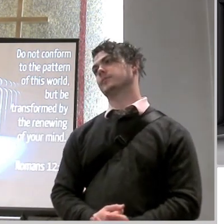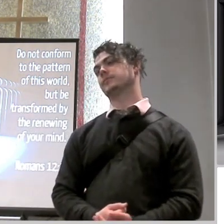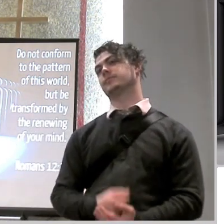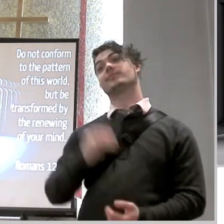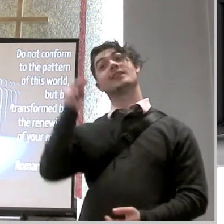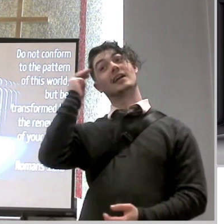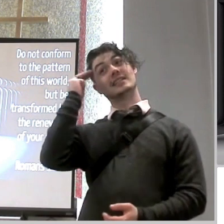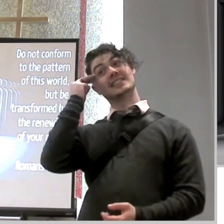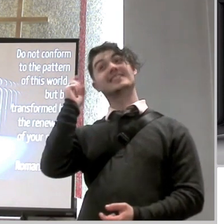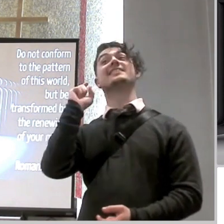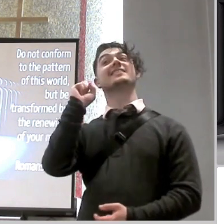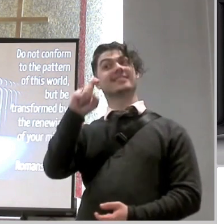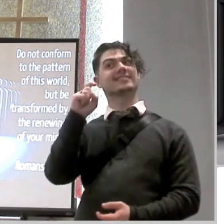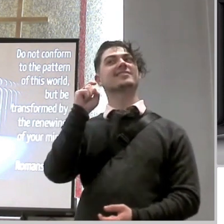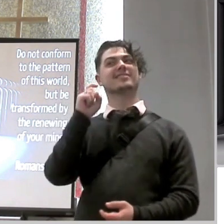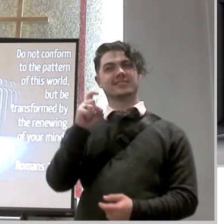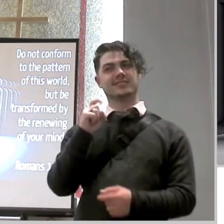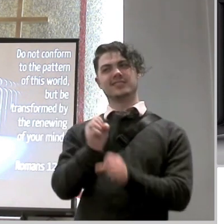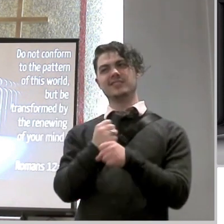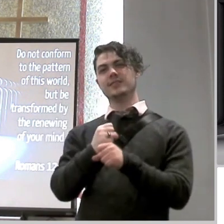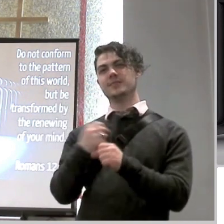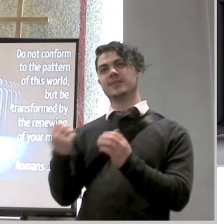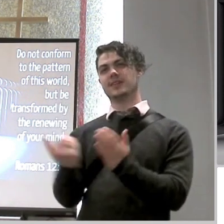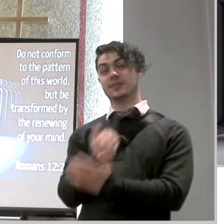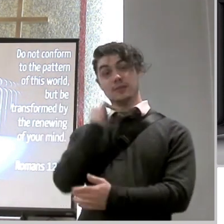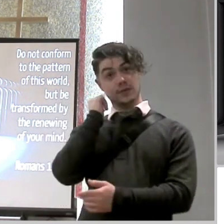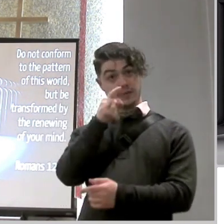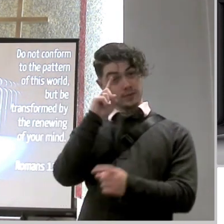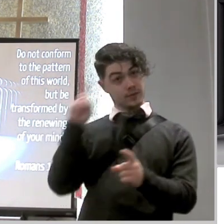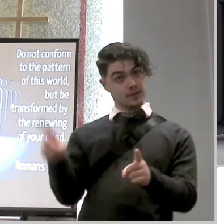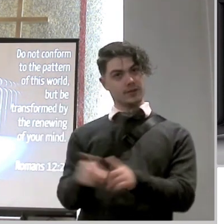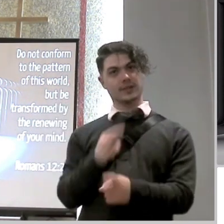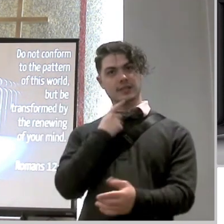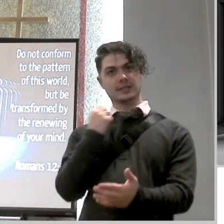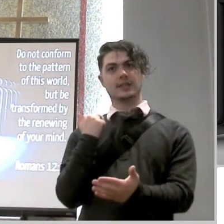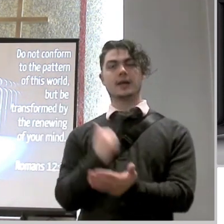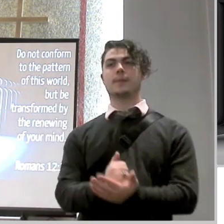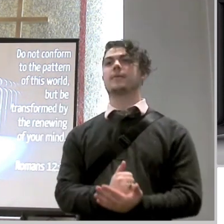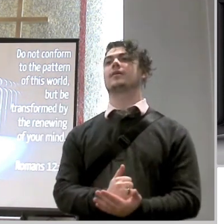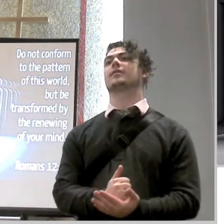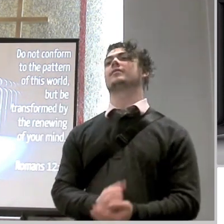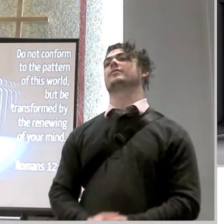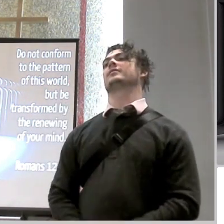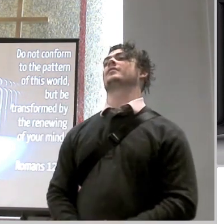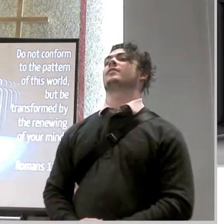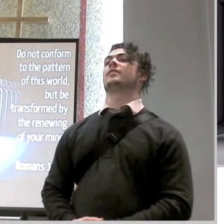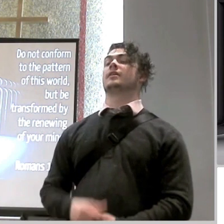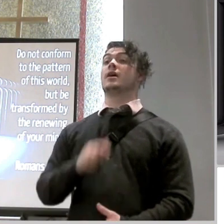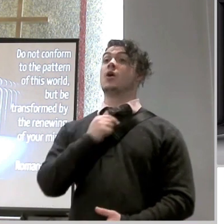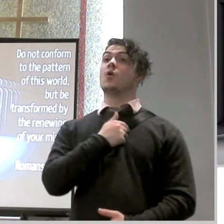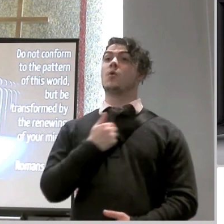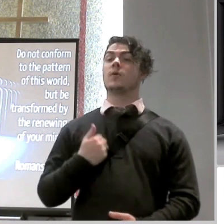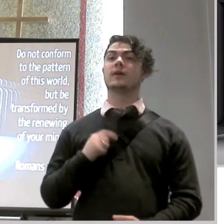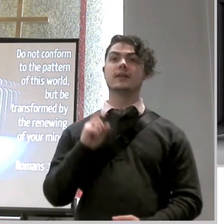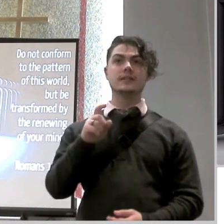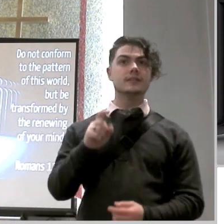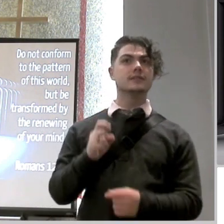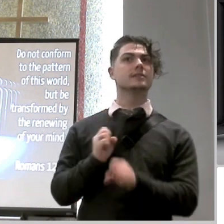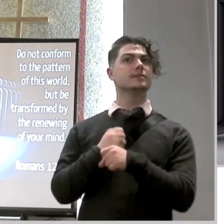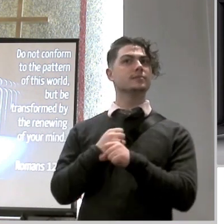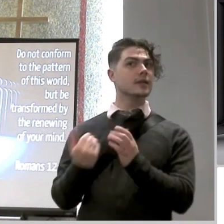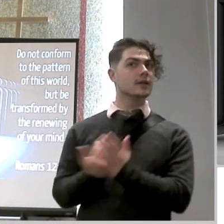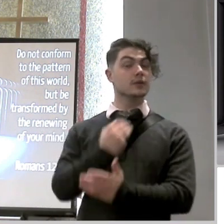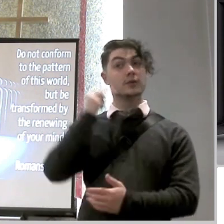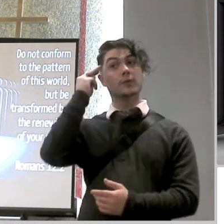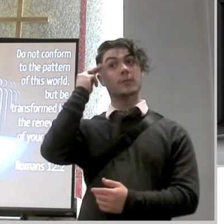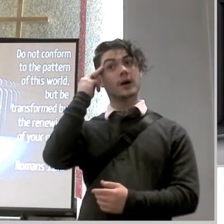minds need to be renewed if you agree with that say amen our minds need to be renewed and so as we think about renewing our minds